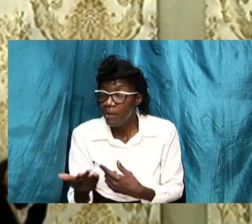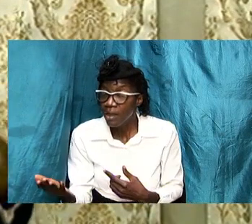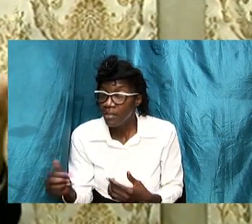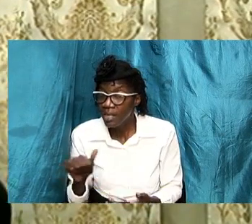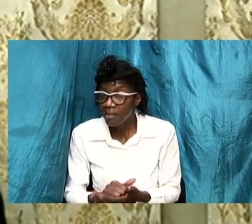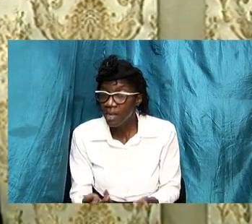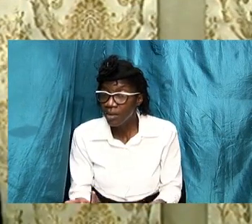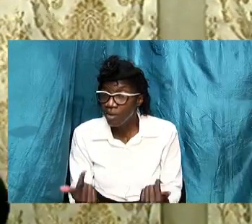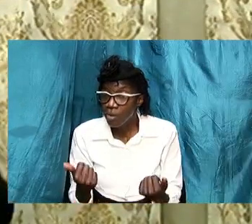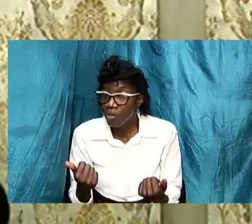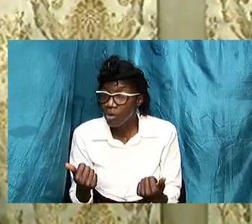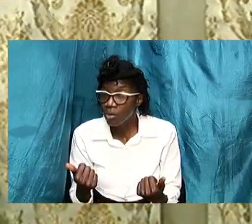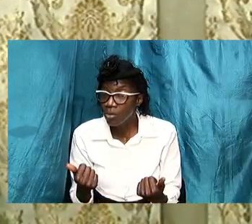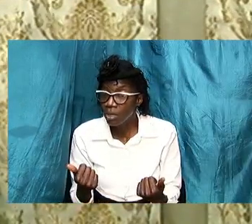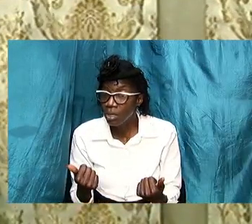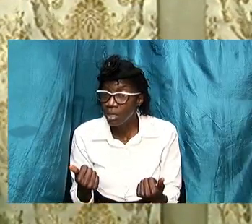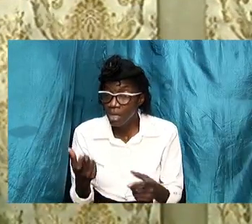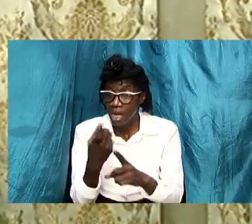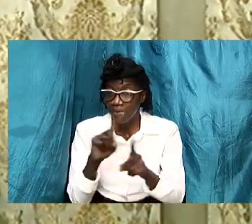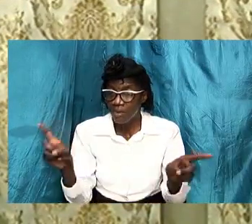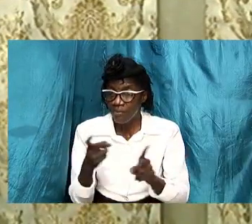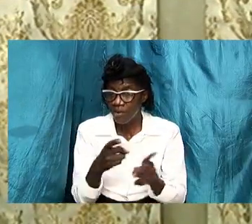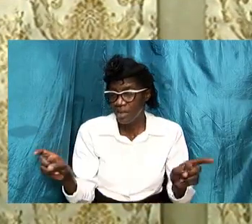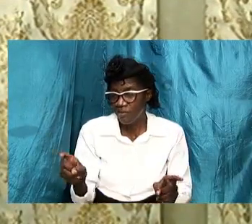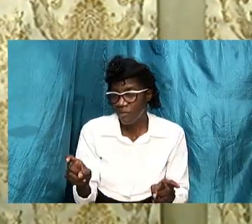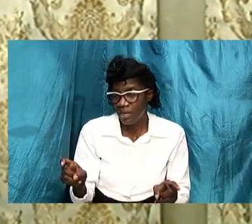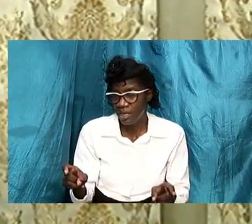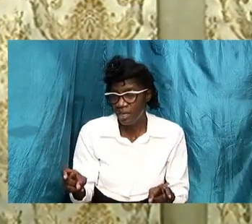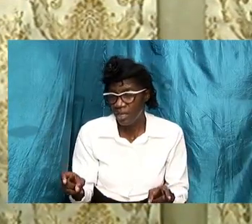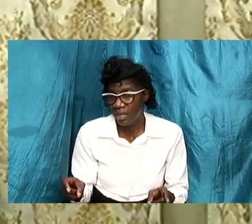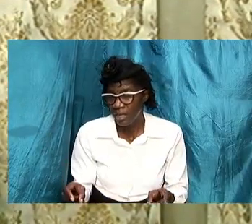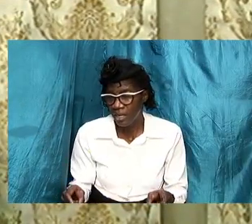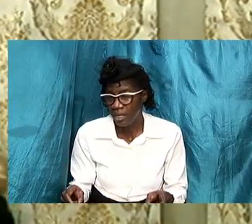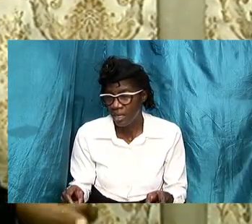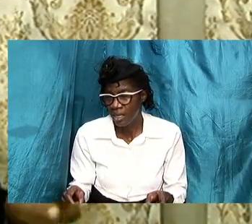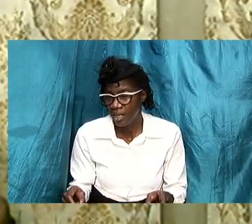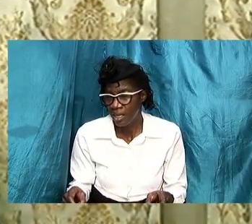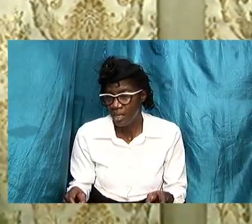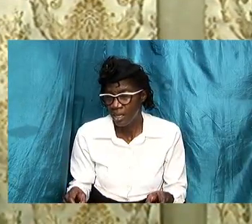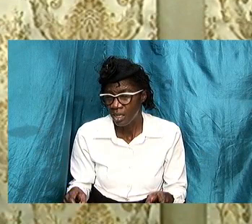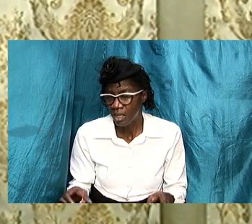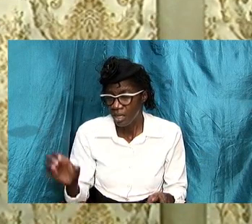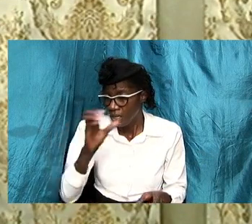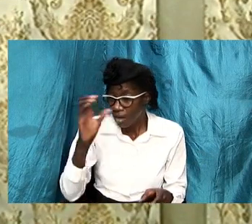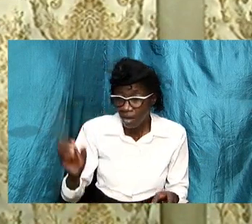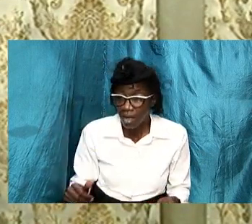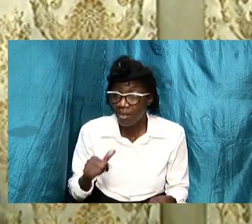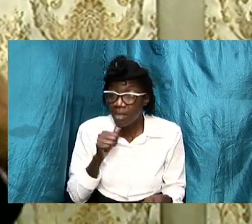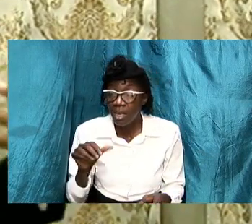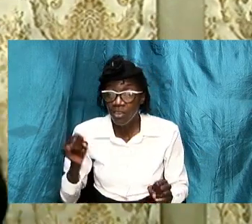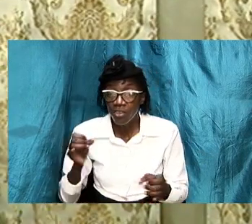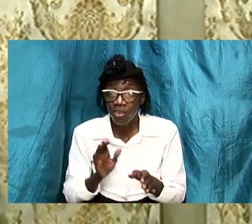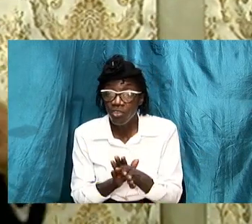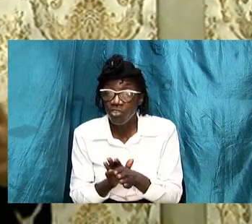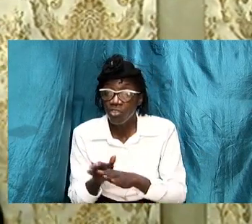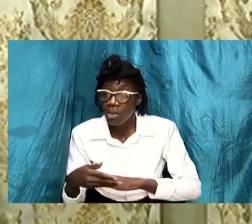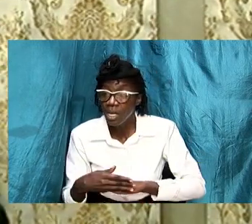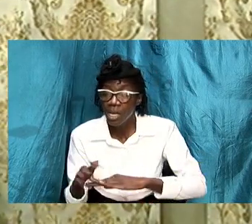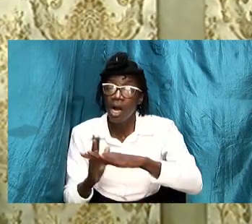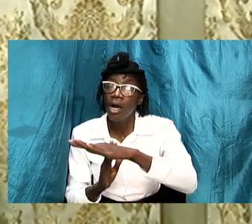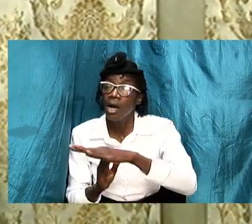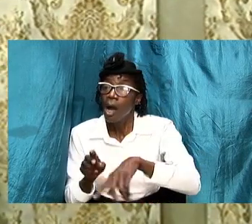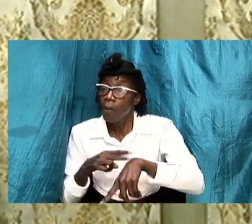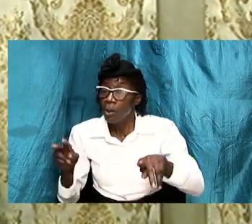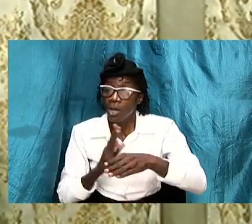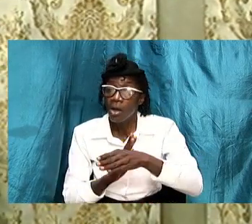different corners of our society and when i say society i'm not just talking about the jamaican society but i'm talking across the nations